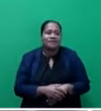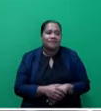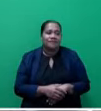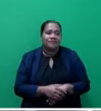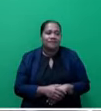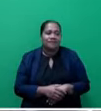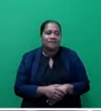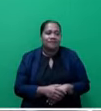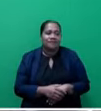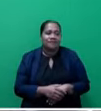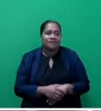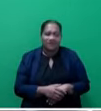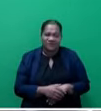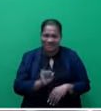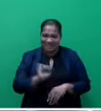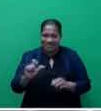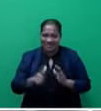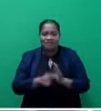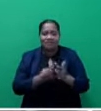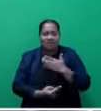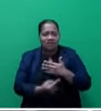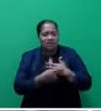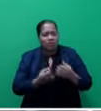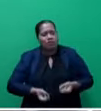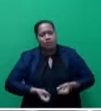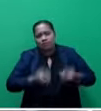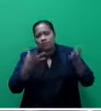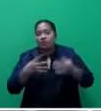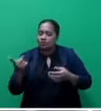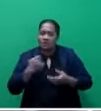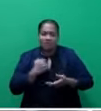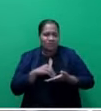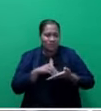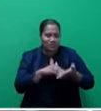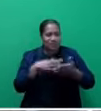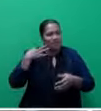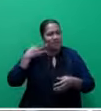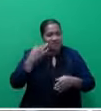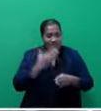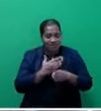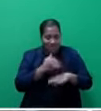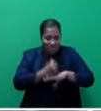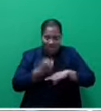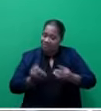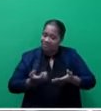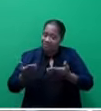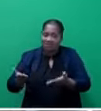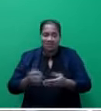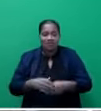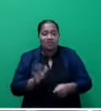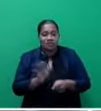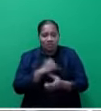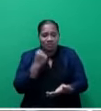to assist in the voluntary work that has been provided by government to ensure prompt relief to